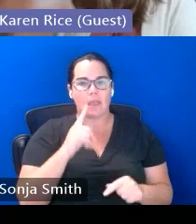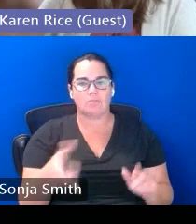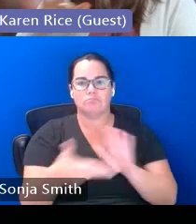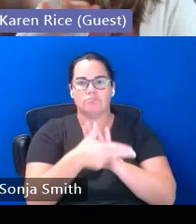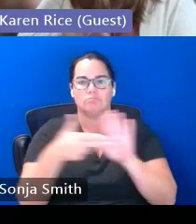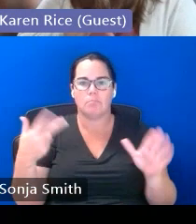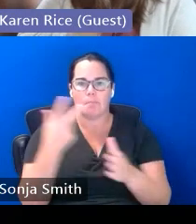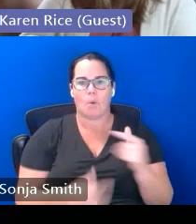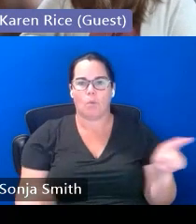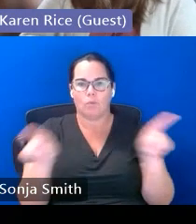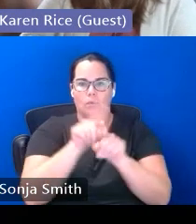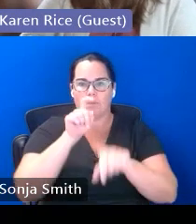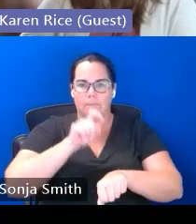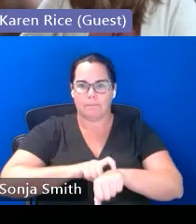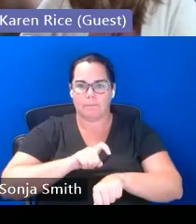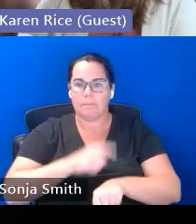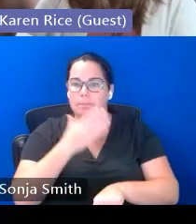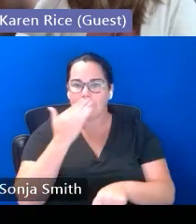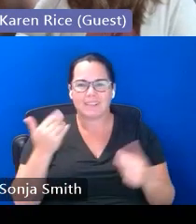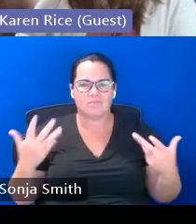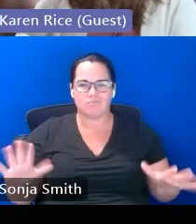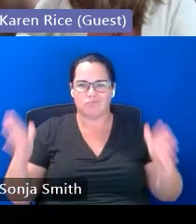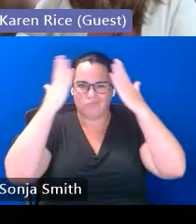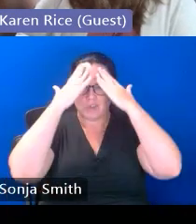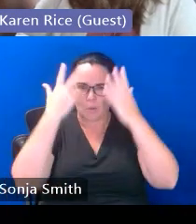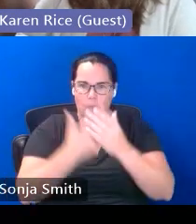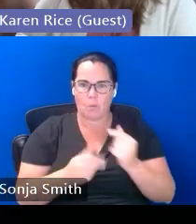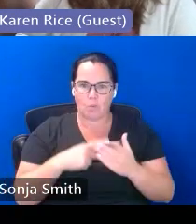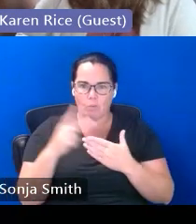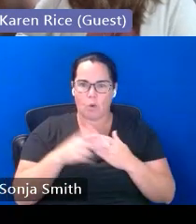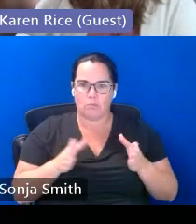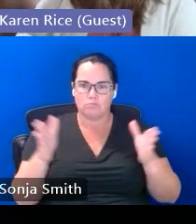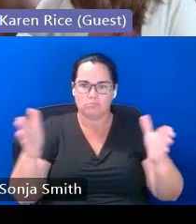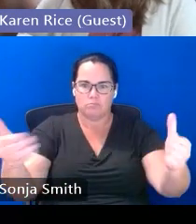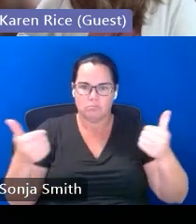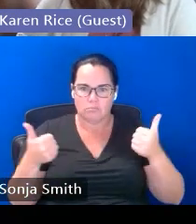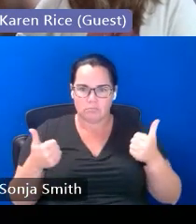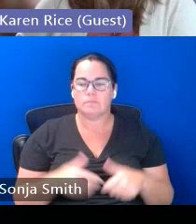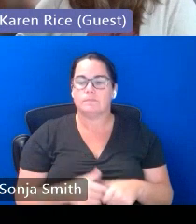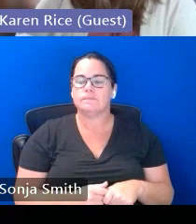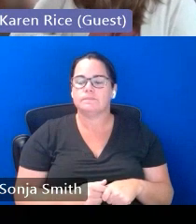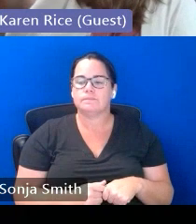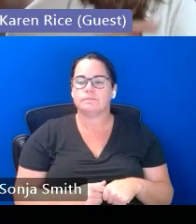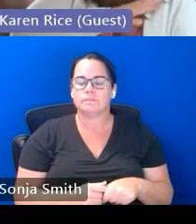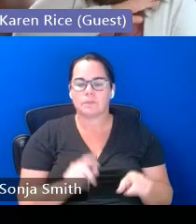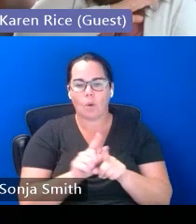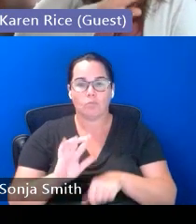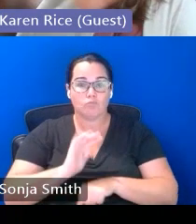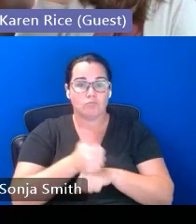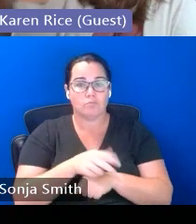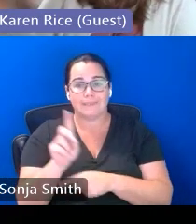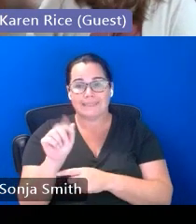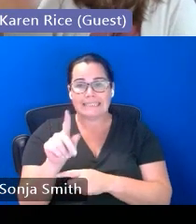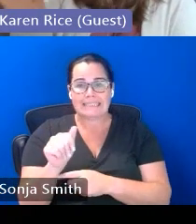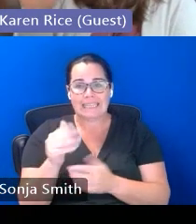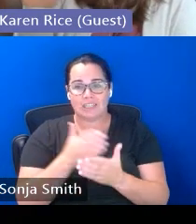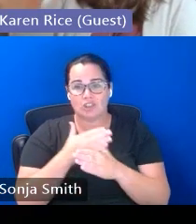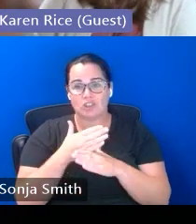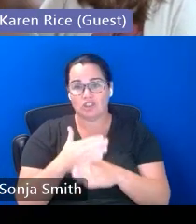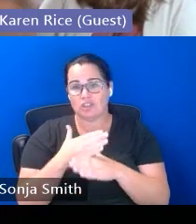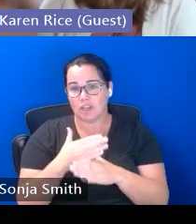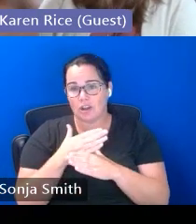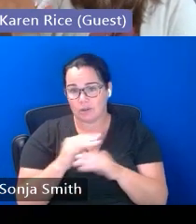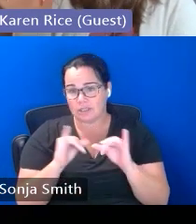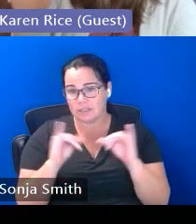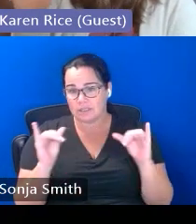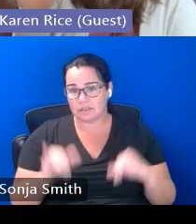because they're so well trained in both programs they've also established a data sharing system and i know there's so many questions